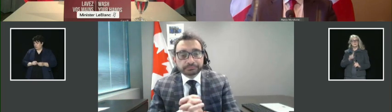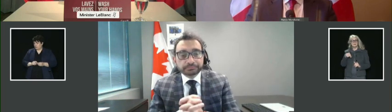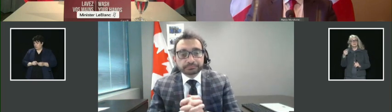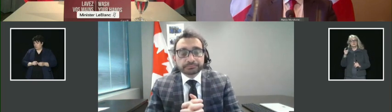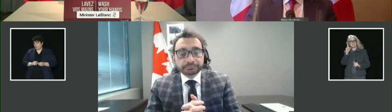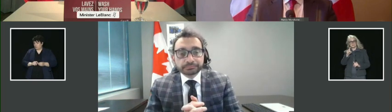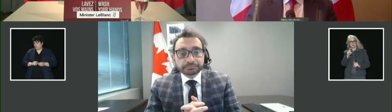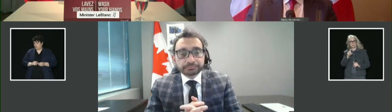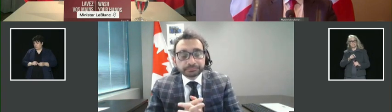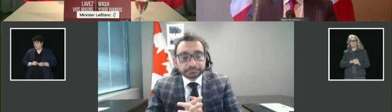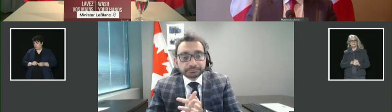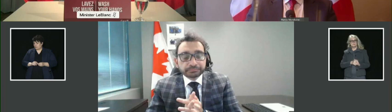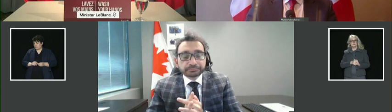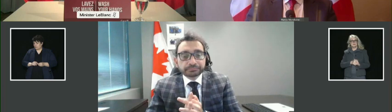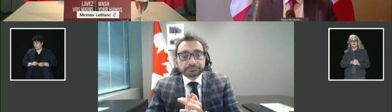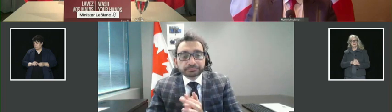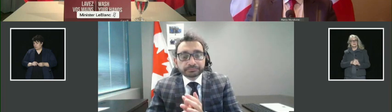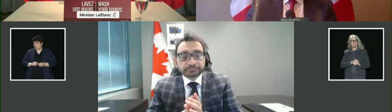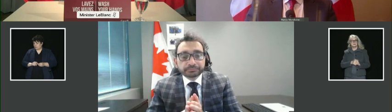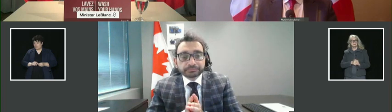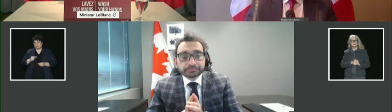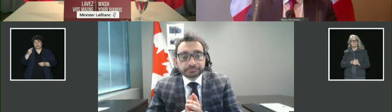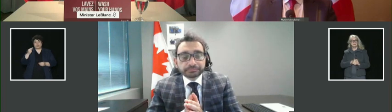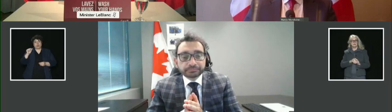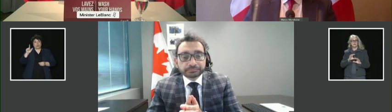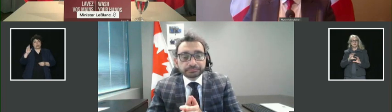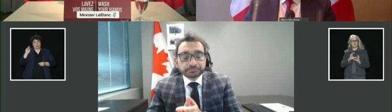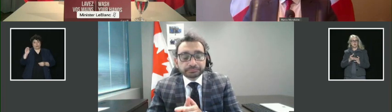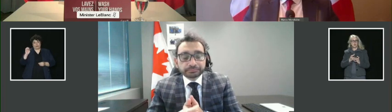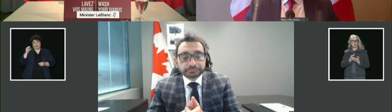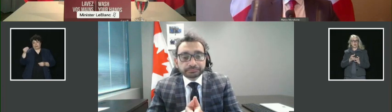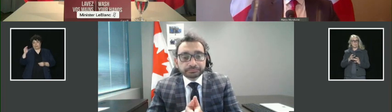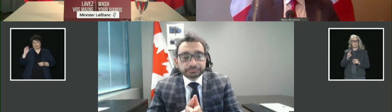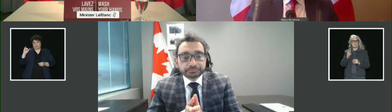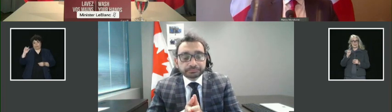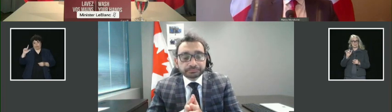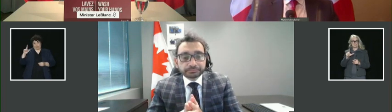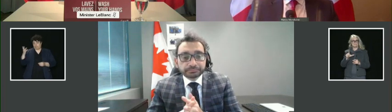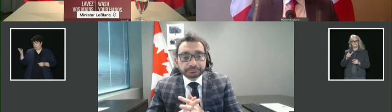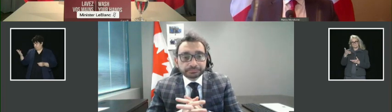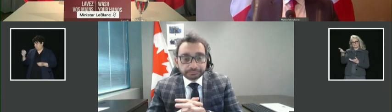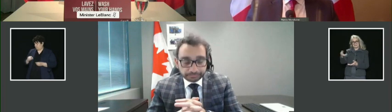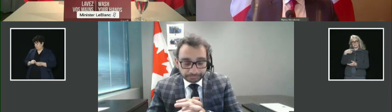prochaine question est de, Christy Kirkop, Globe and Mail. Please go ahead. A vous la parole.